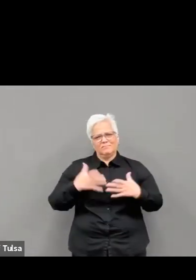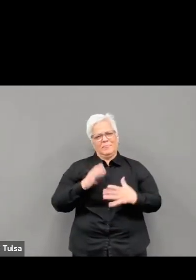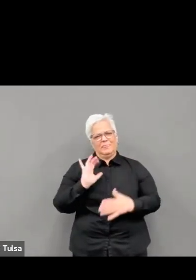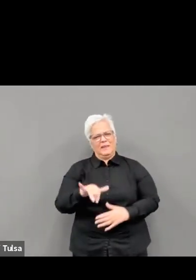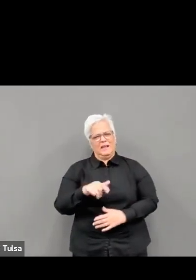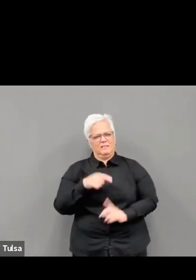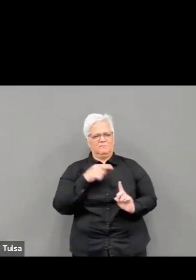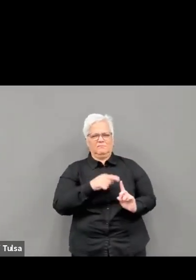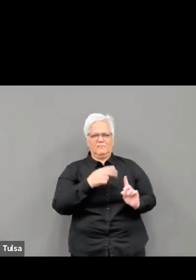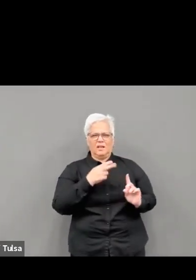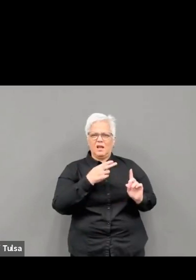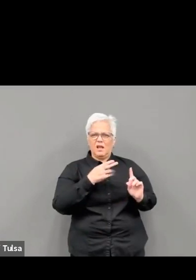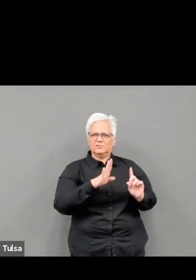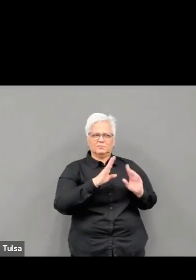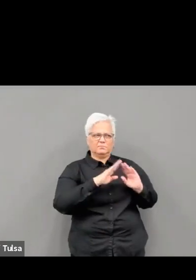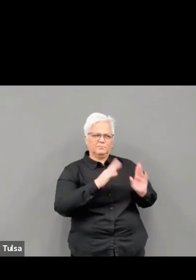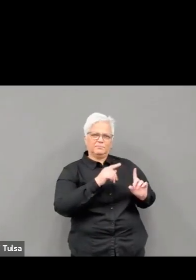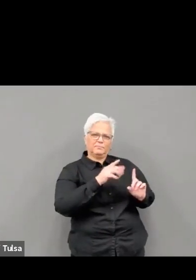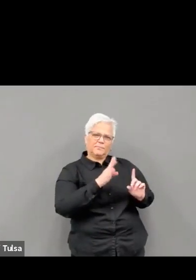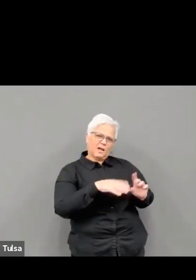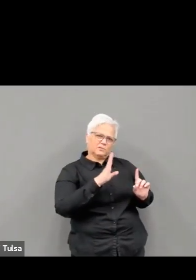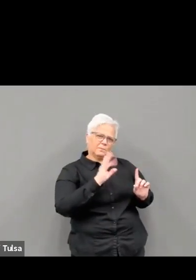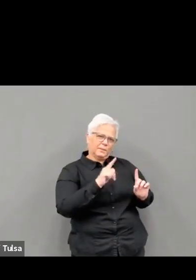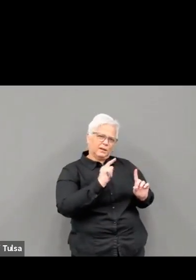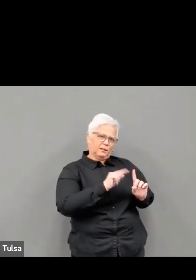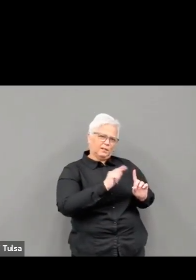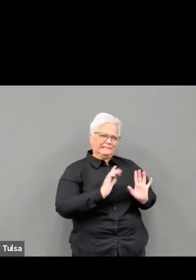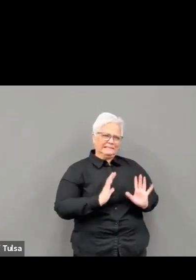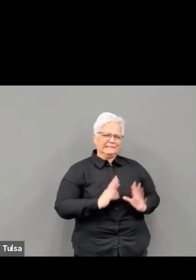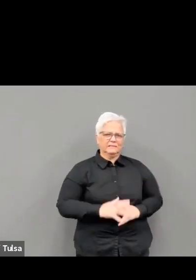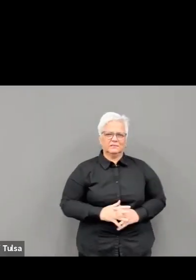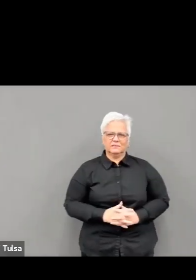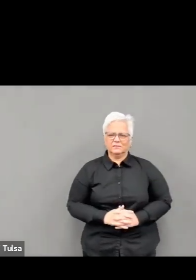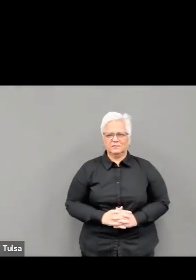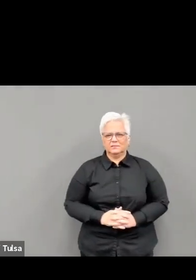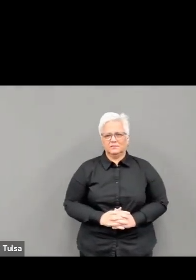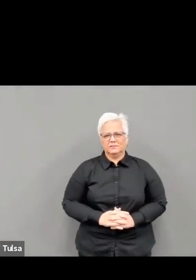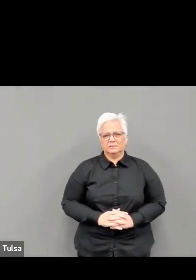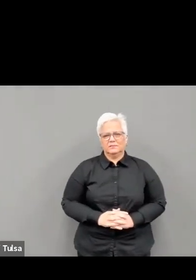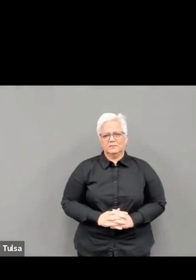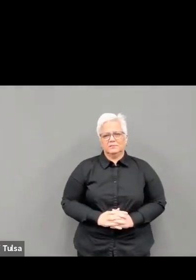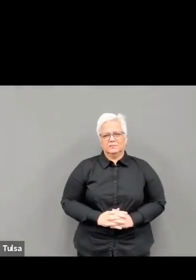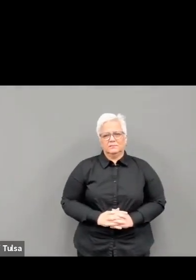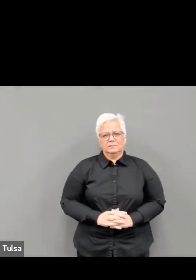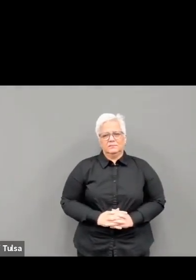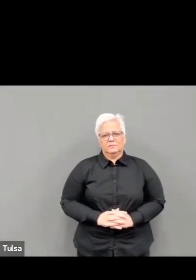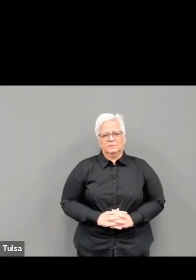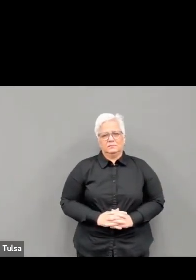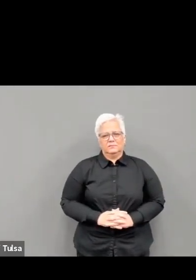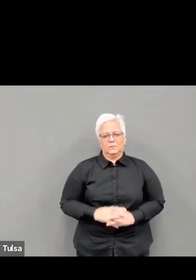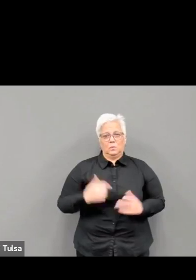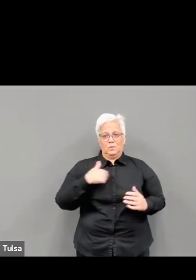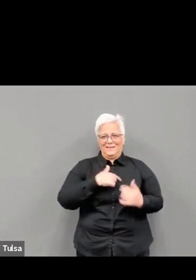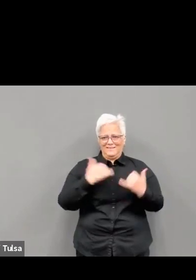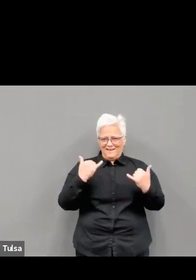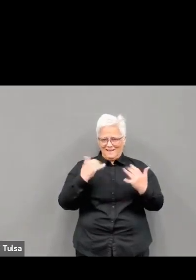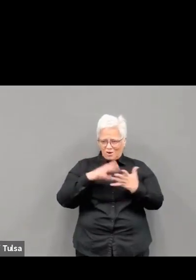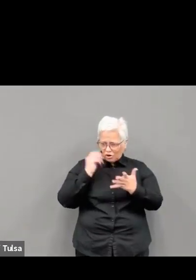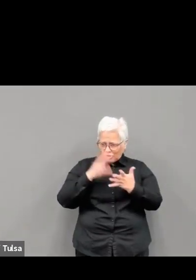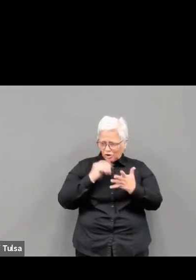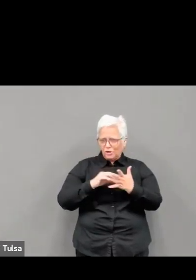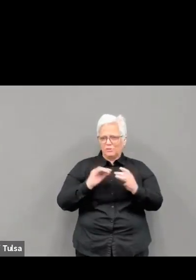In many ways, our world is much smaller, knowing that we all have so much in common with our global brothers and sisters.